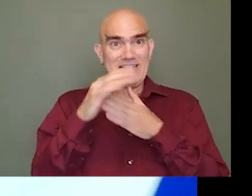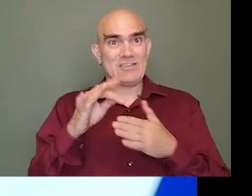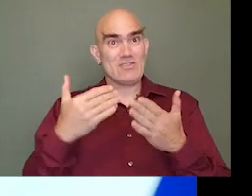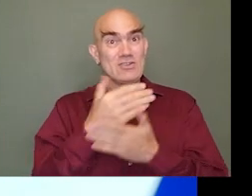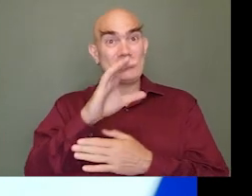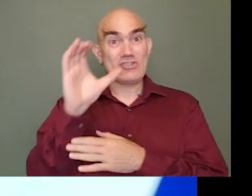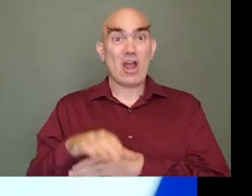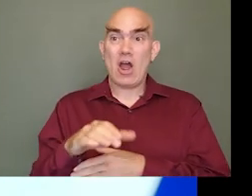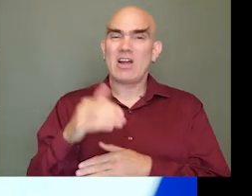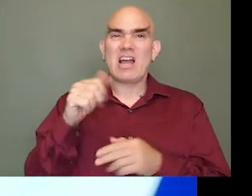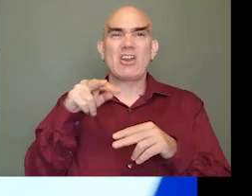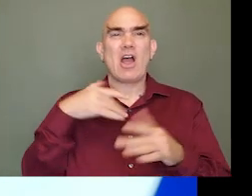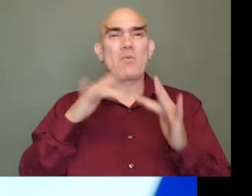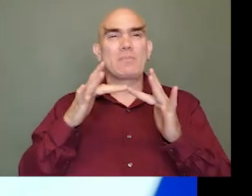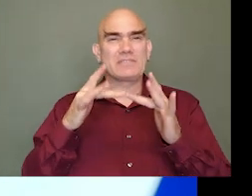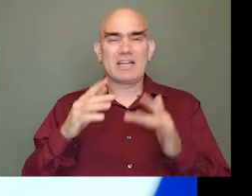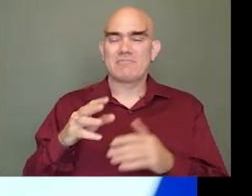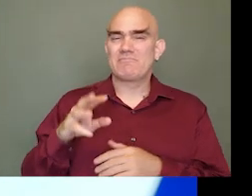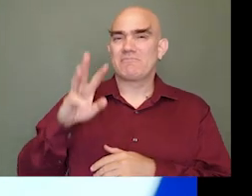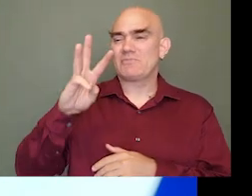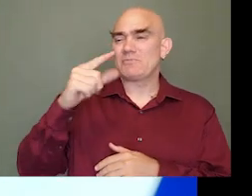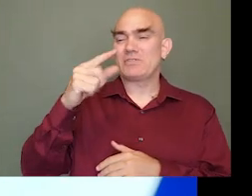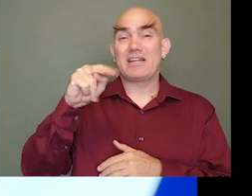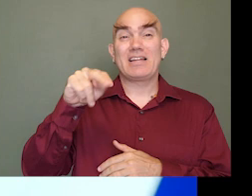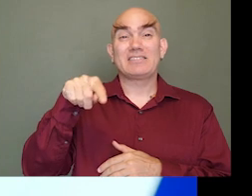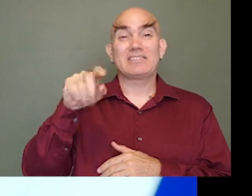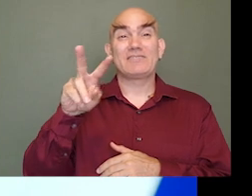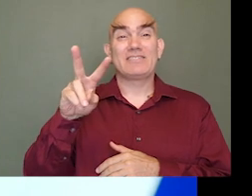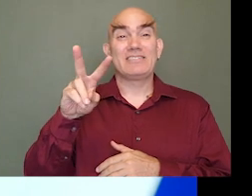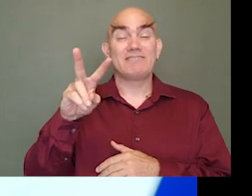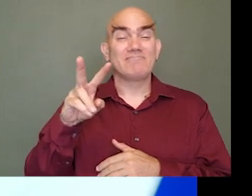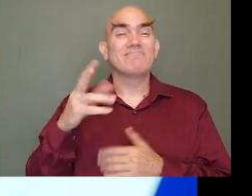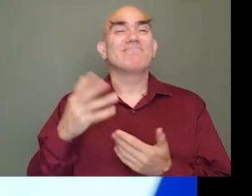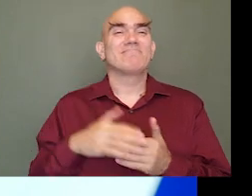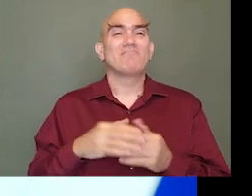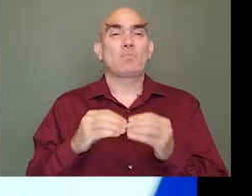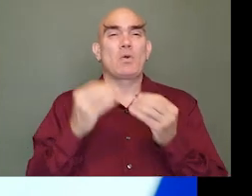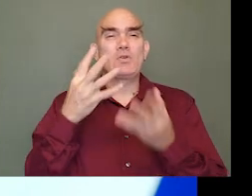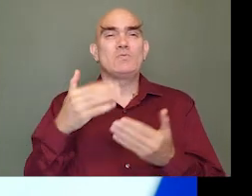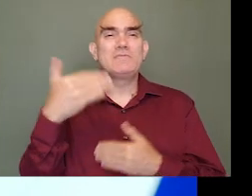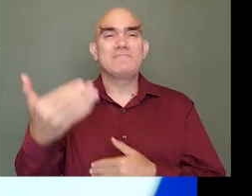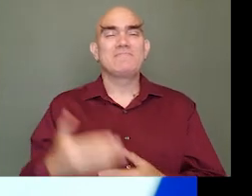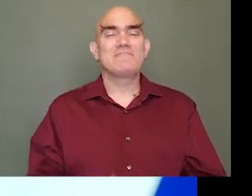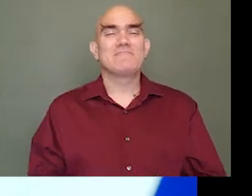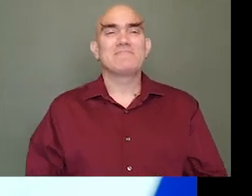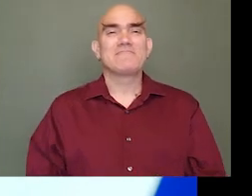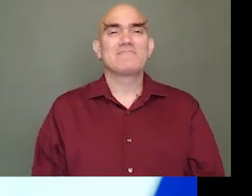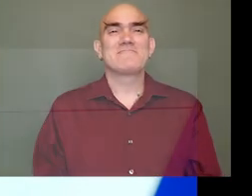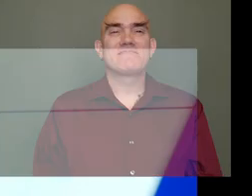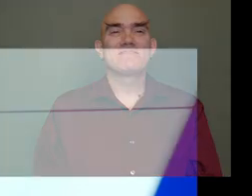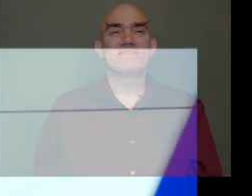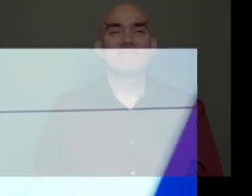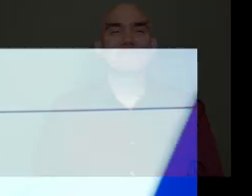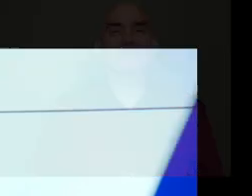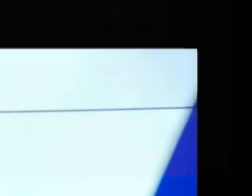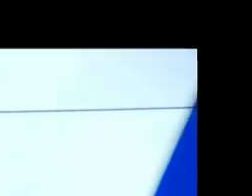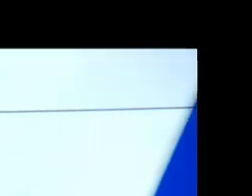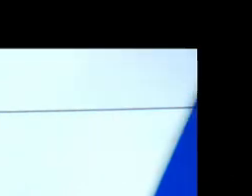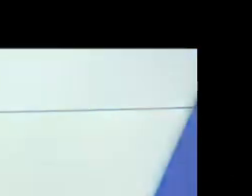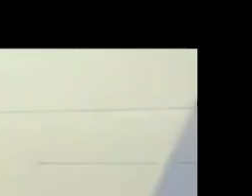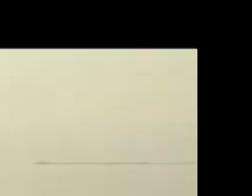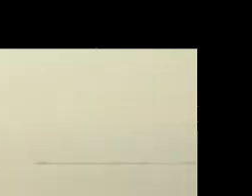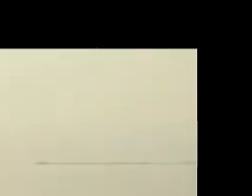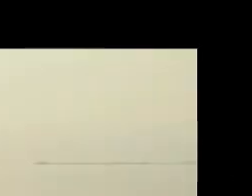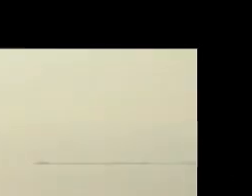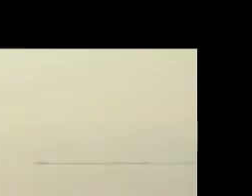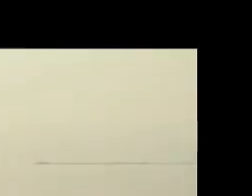honor. And for more information on all of the leaders for New Chicago, you can check out our website, WGNTV.com. Top stories coming